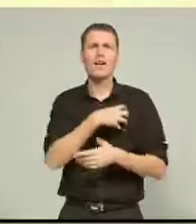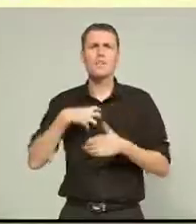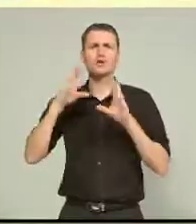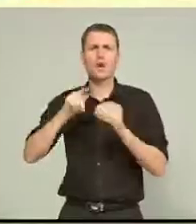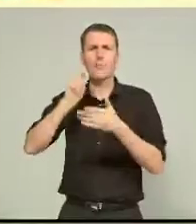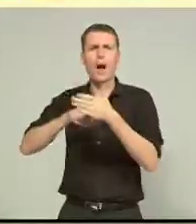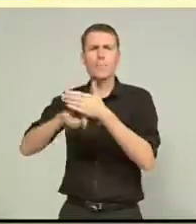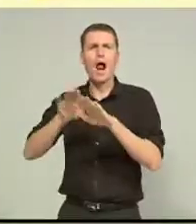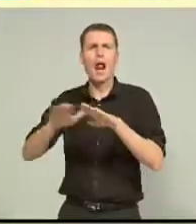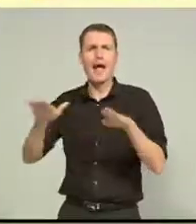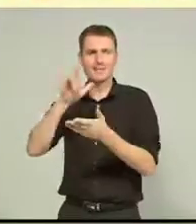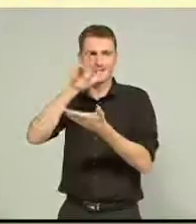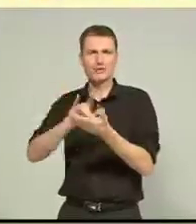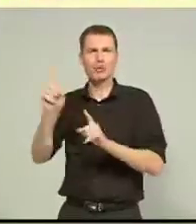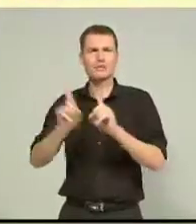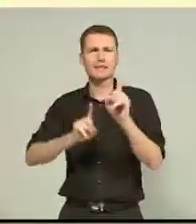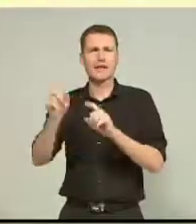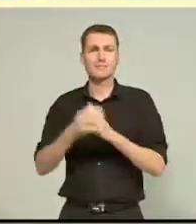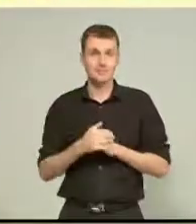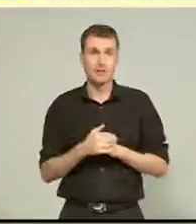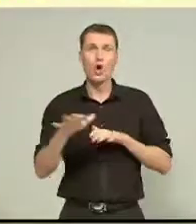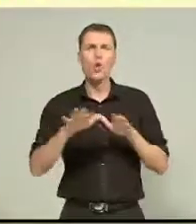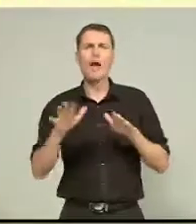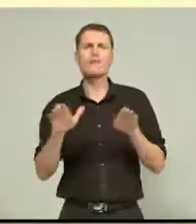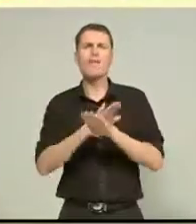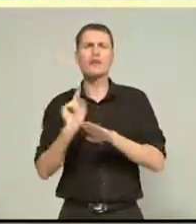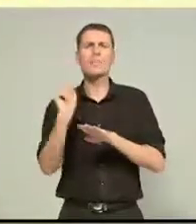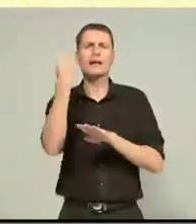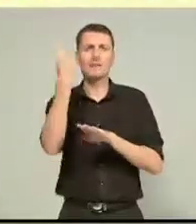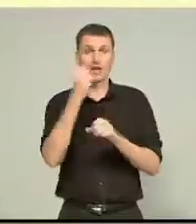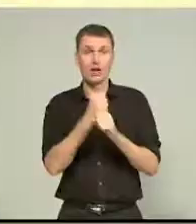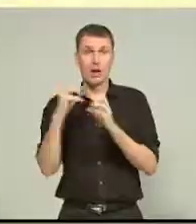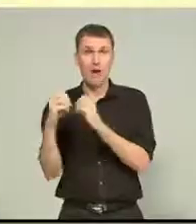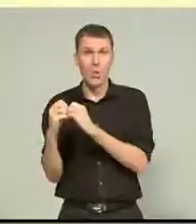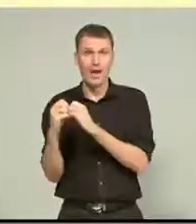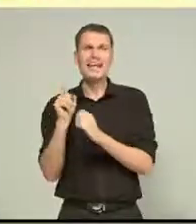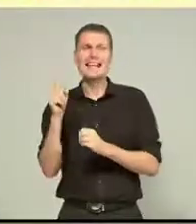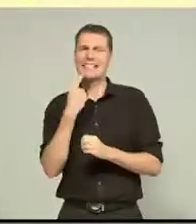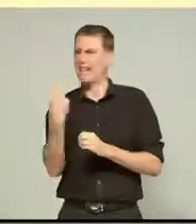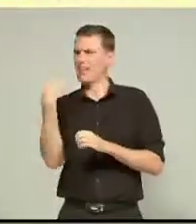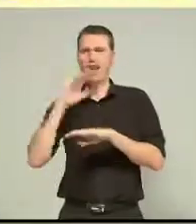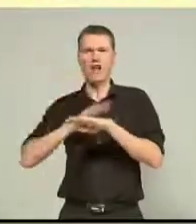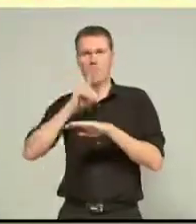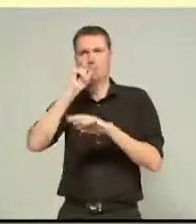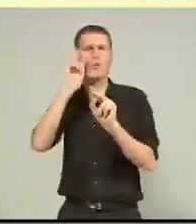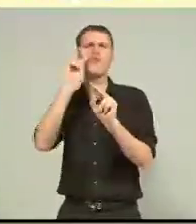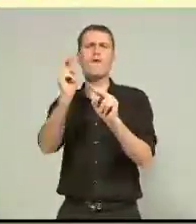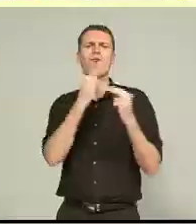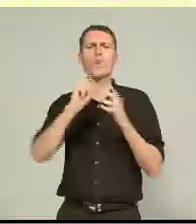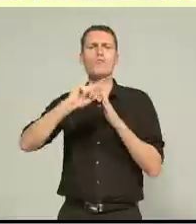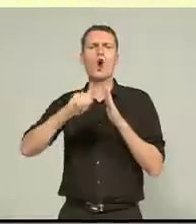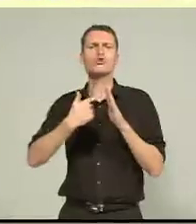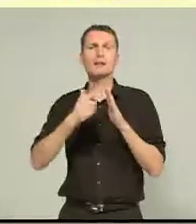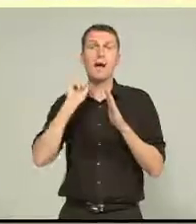centre. And Earthquake Recovery Minister Jerry Brownlee said the entire project may have to be rethought, but today's announcement